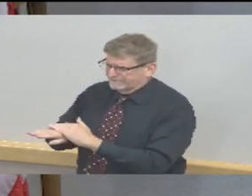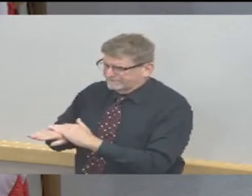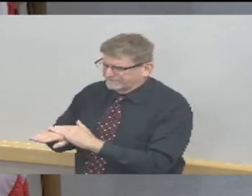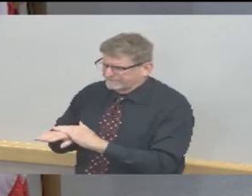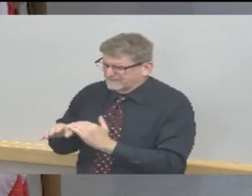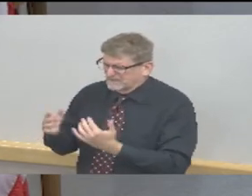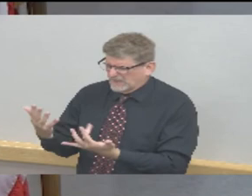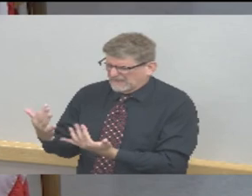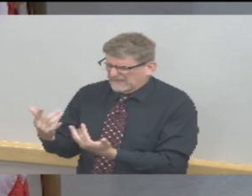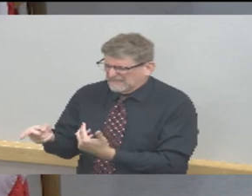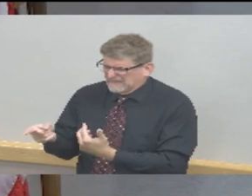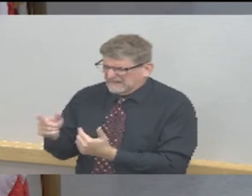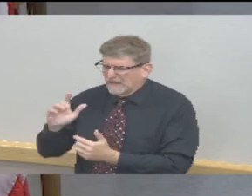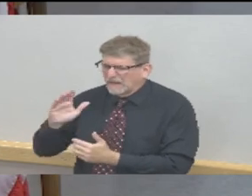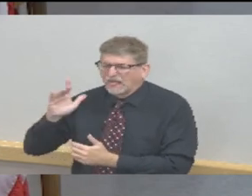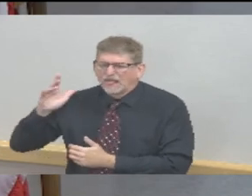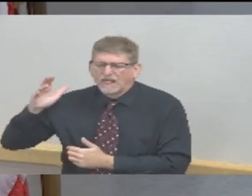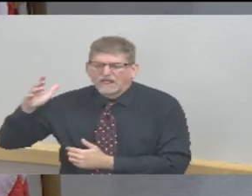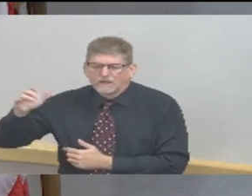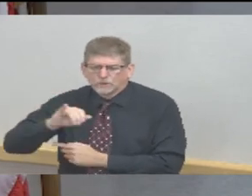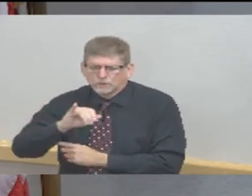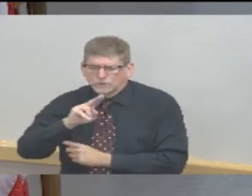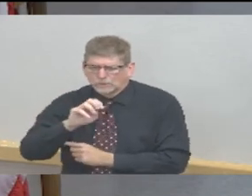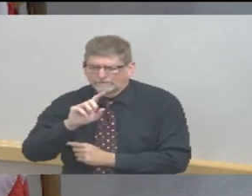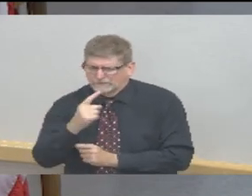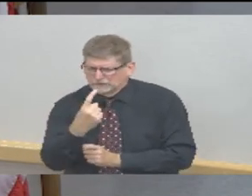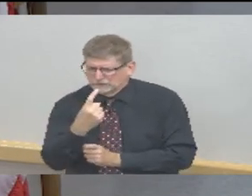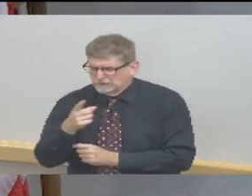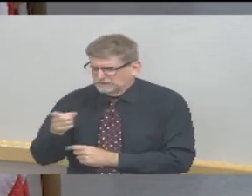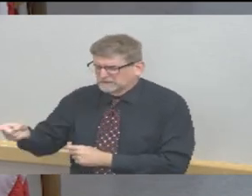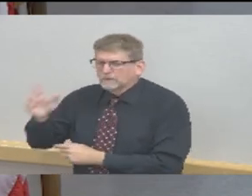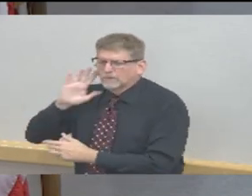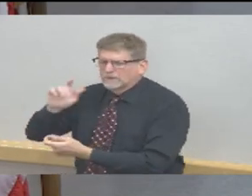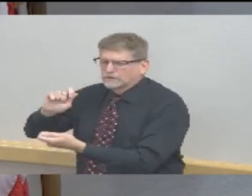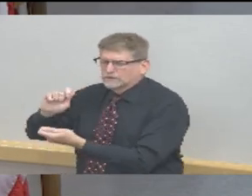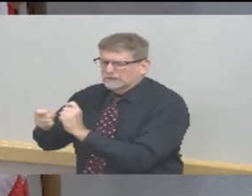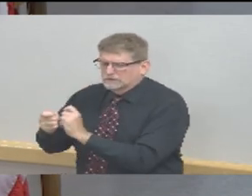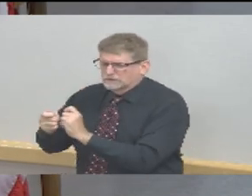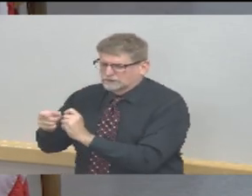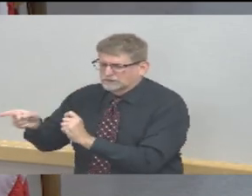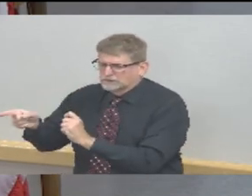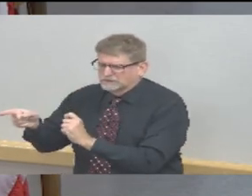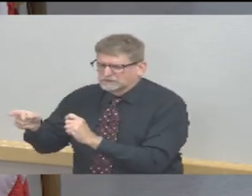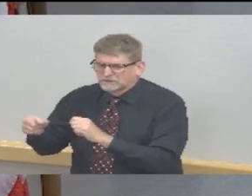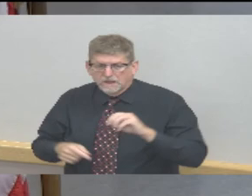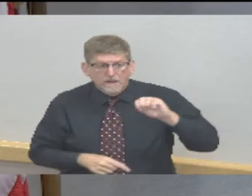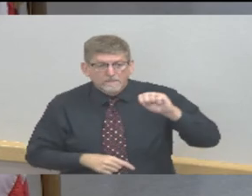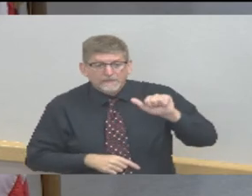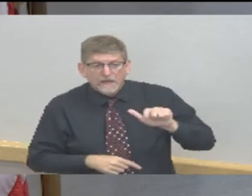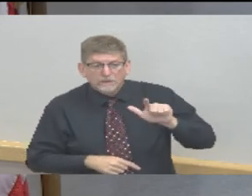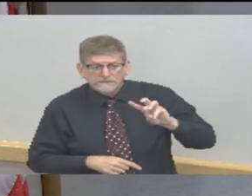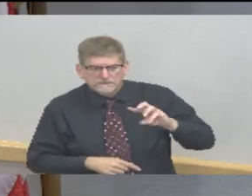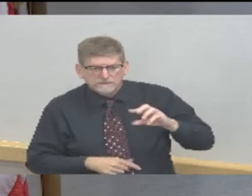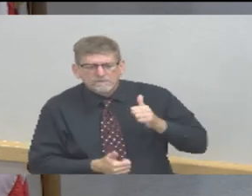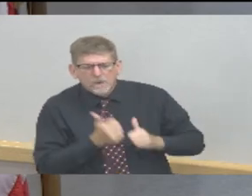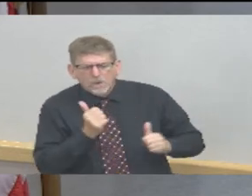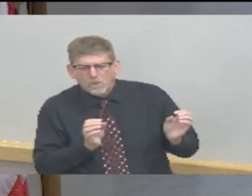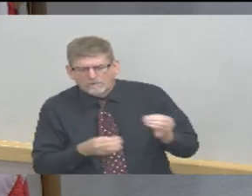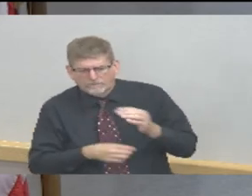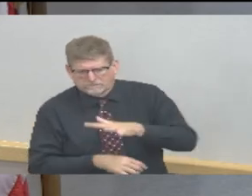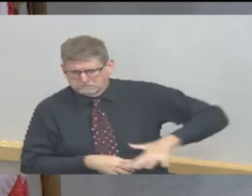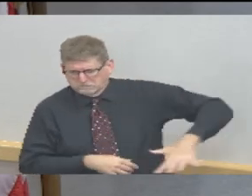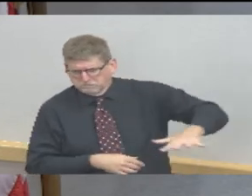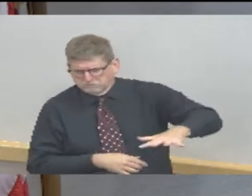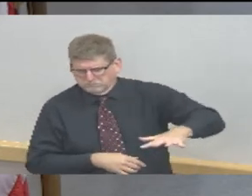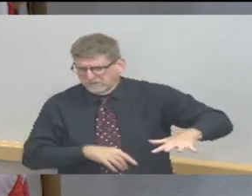first day of June. So we have two different dates that we're looking at in county government. And I want to echo the sentiment of Dr.